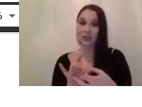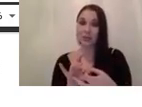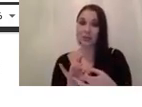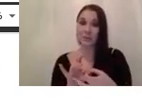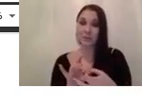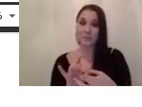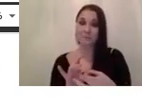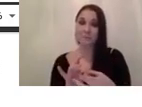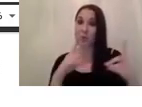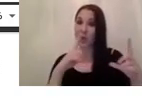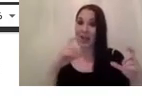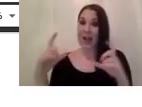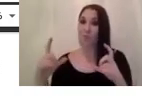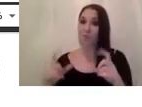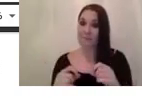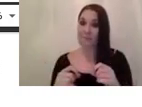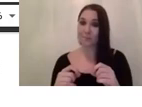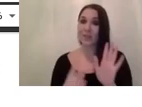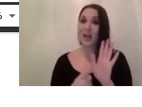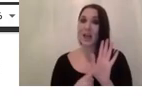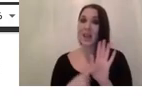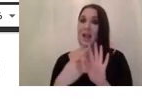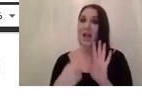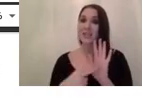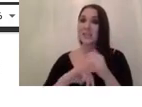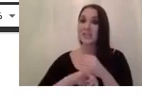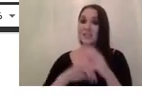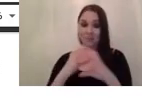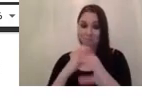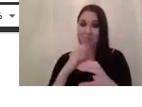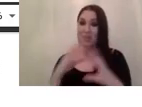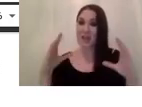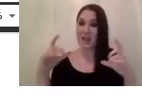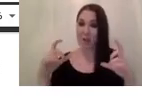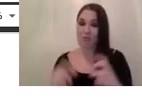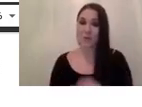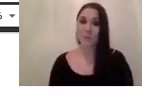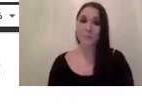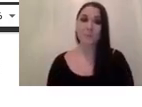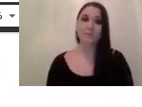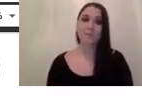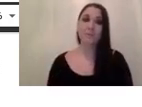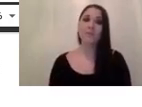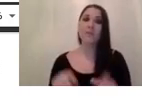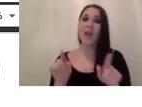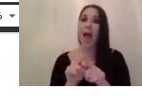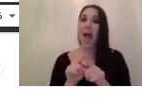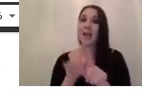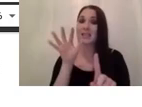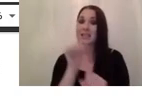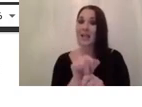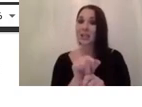and uh and the lens i'm sorry and the and the sensor so uh